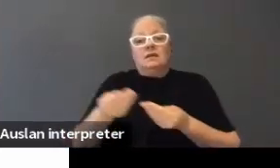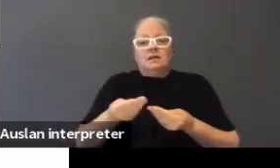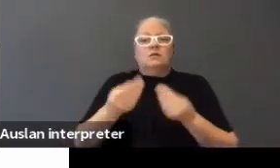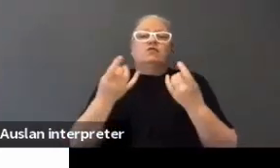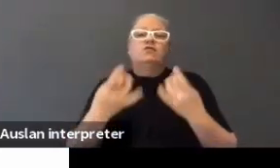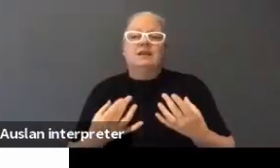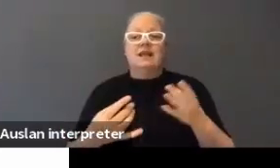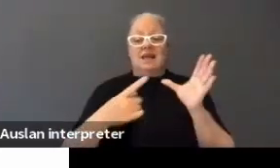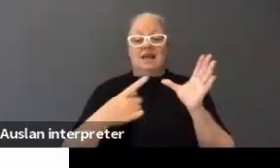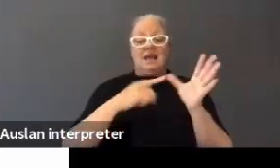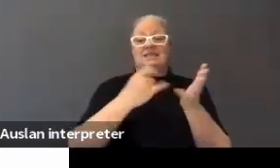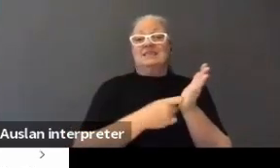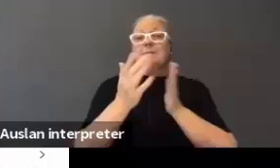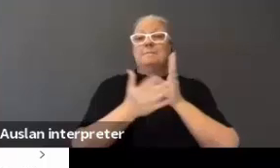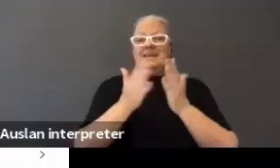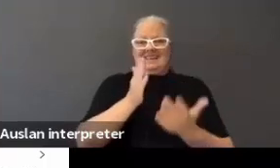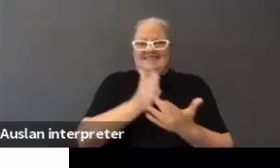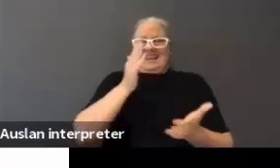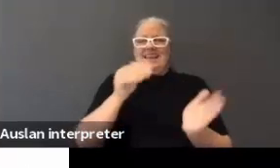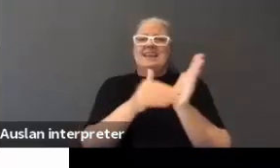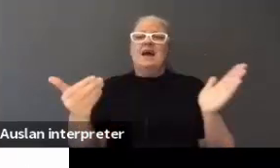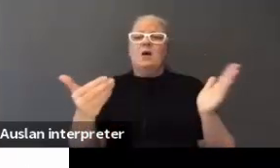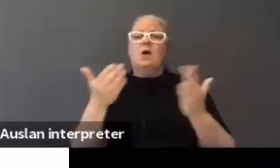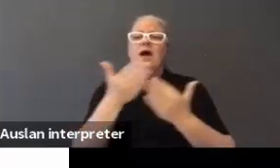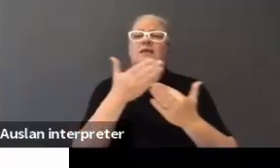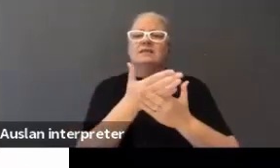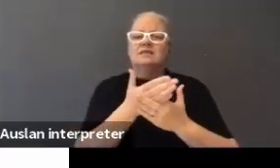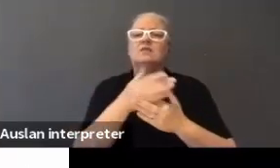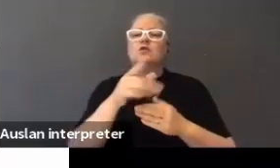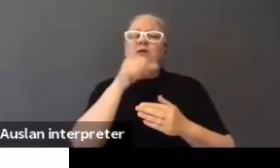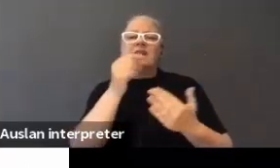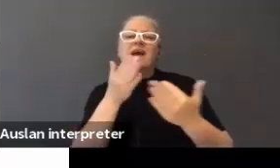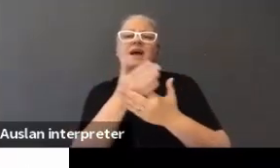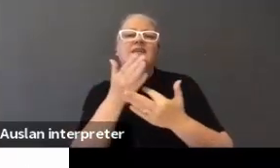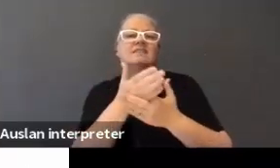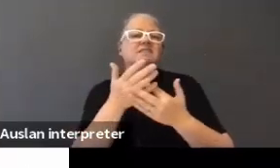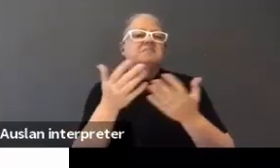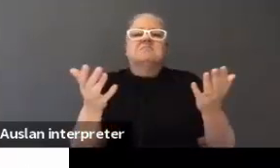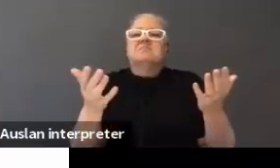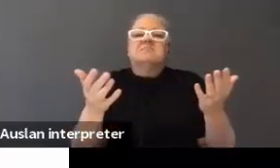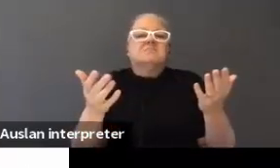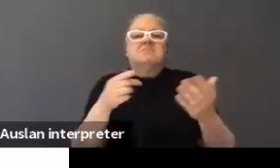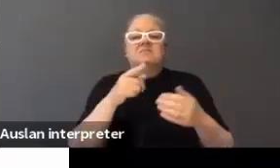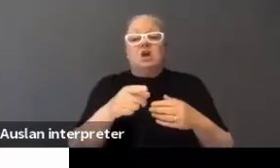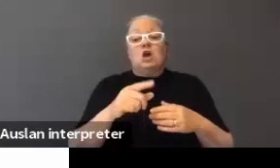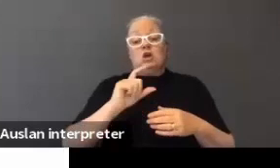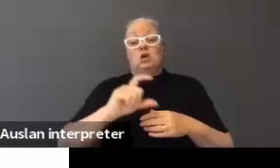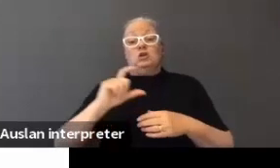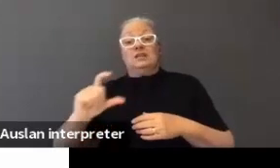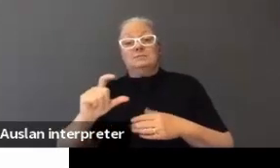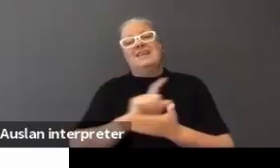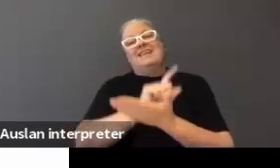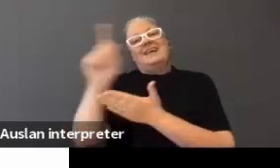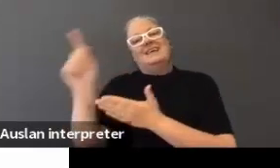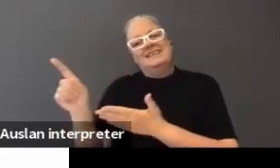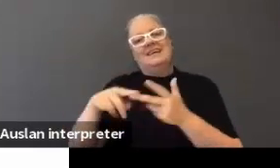ASR gives you immediacy for access and then you can access it, the closed captioning later, should that be